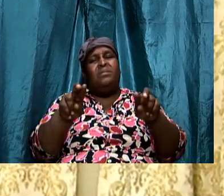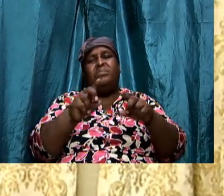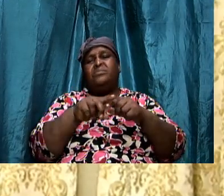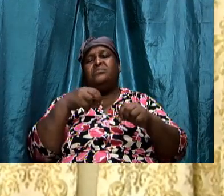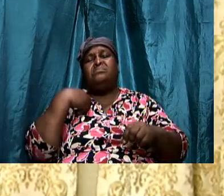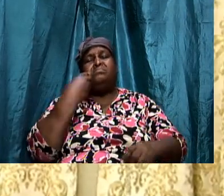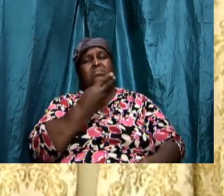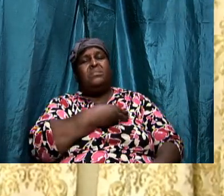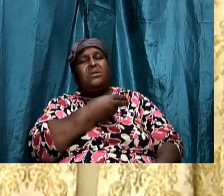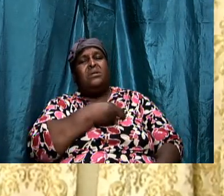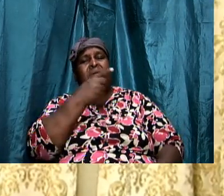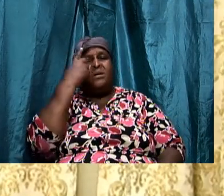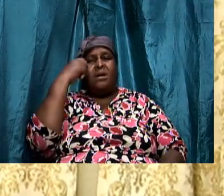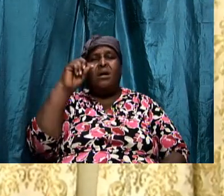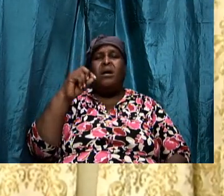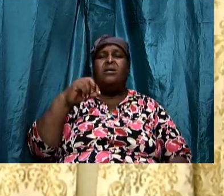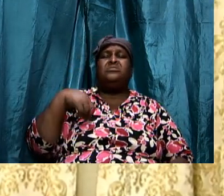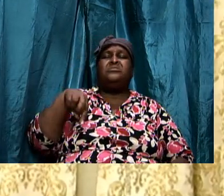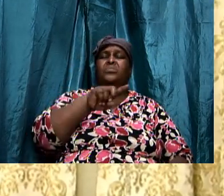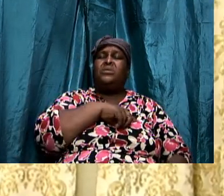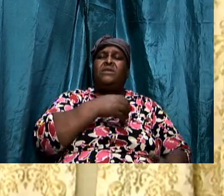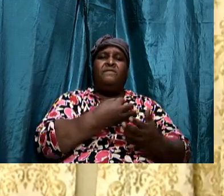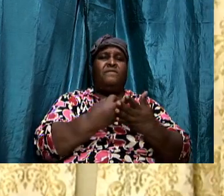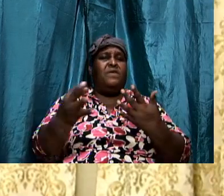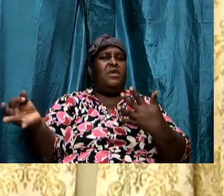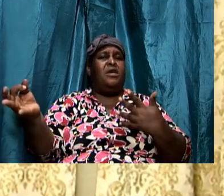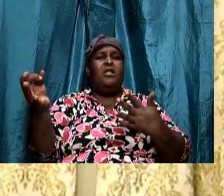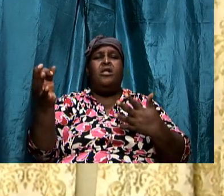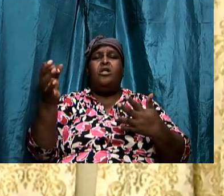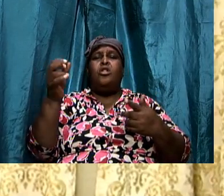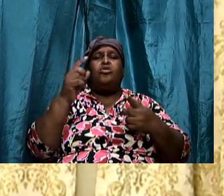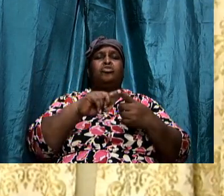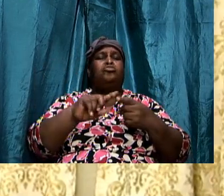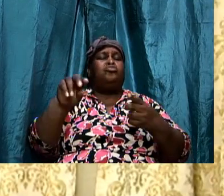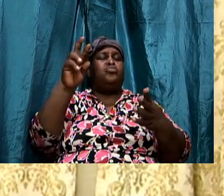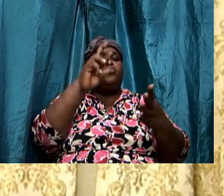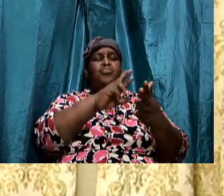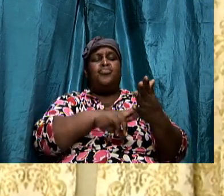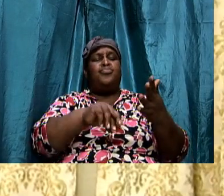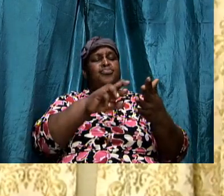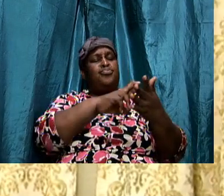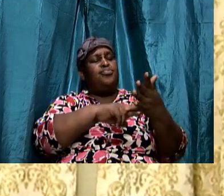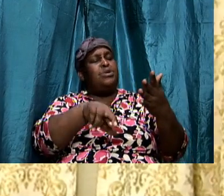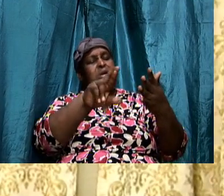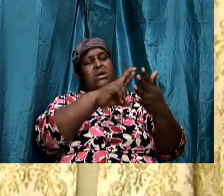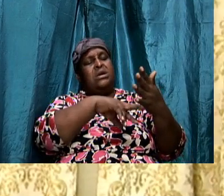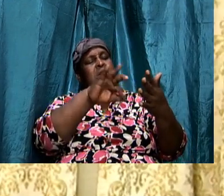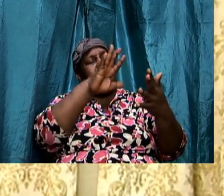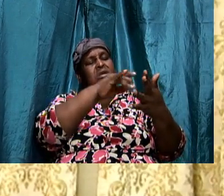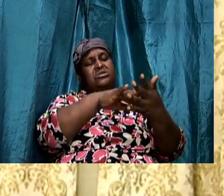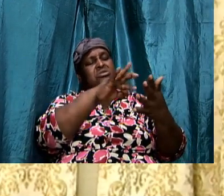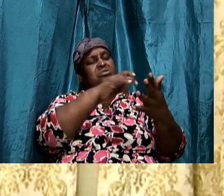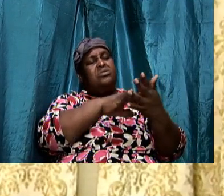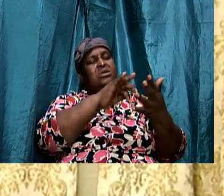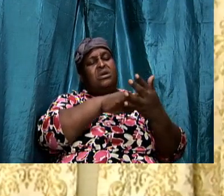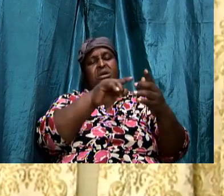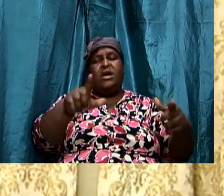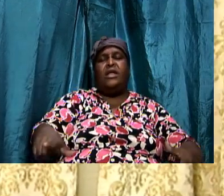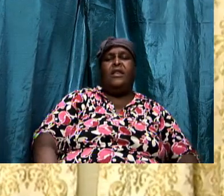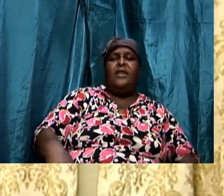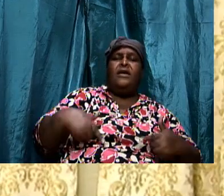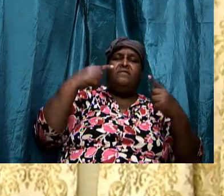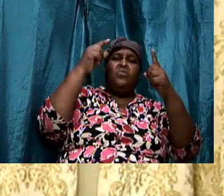Because we fail to read and study and live in the word.